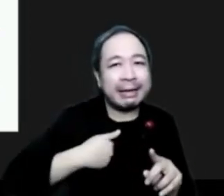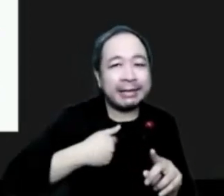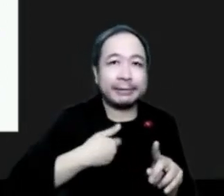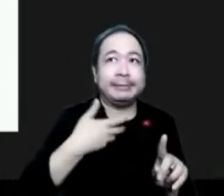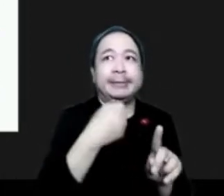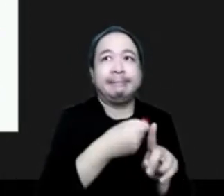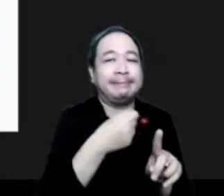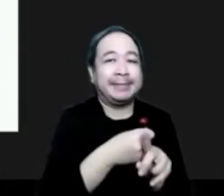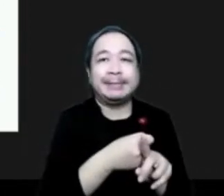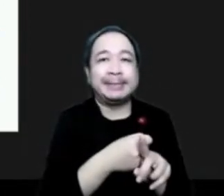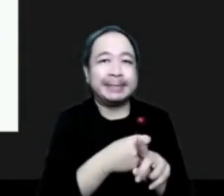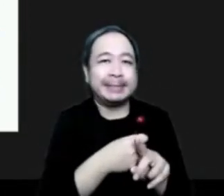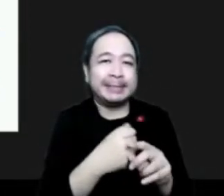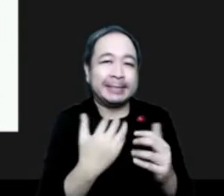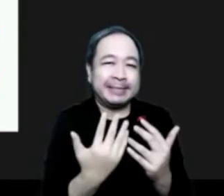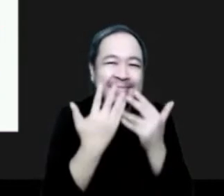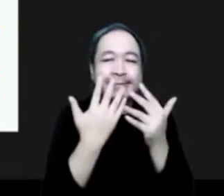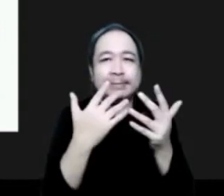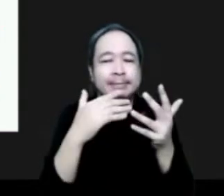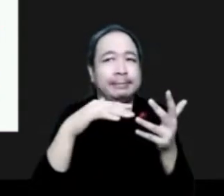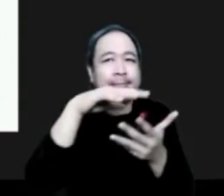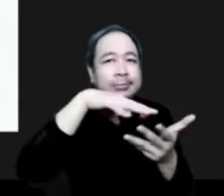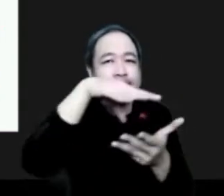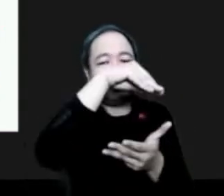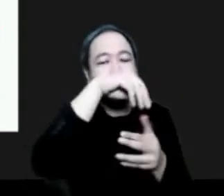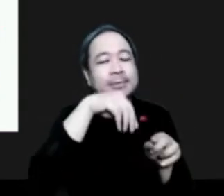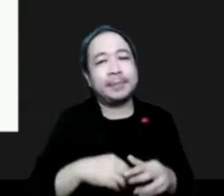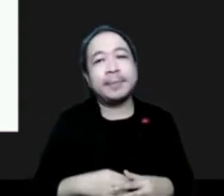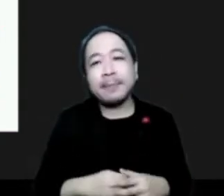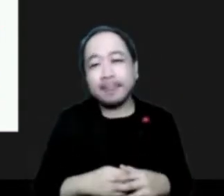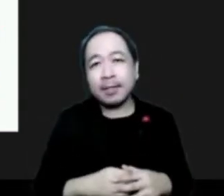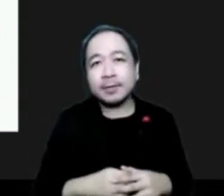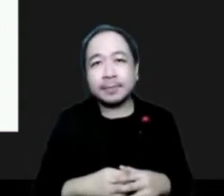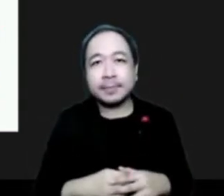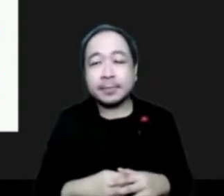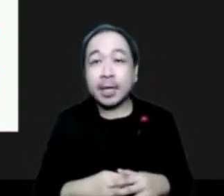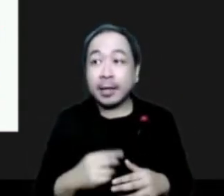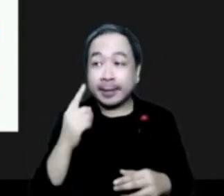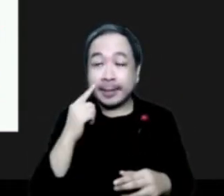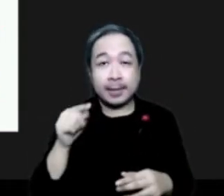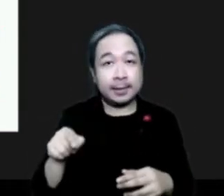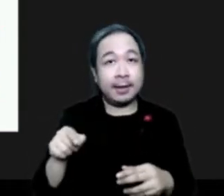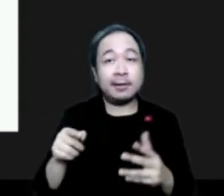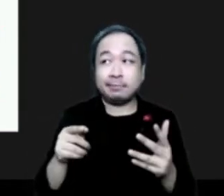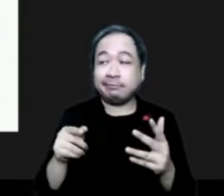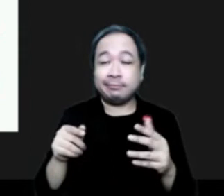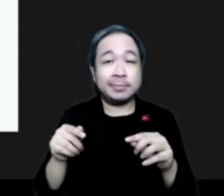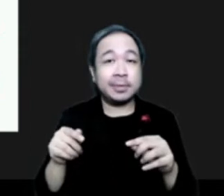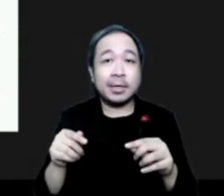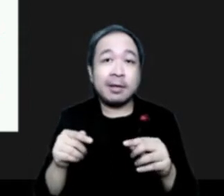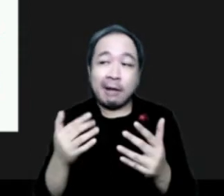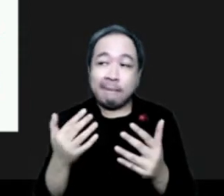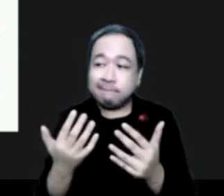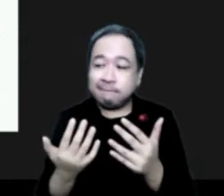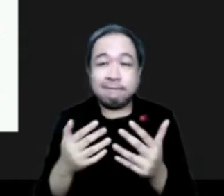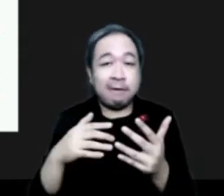So here we can see to what extent on a continental level we are affected by pollution for wildfires for two